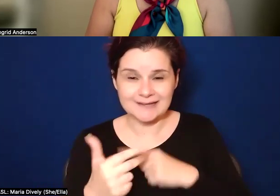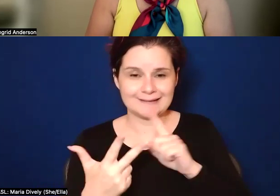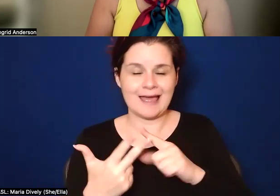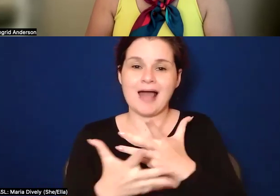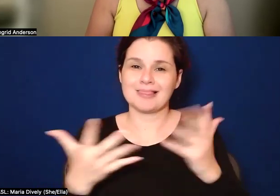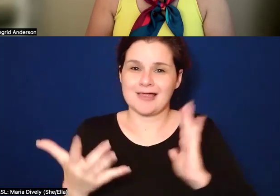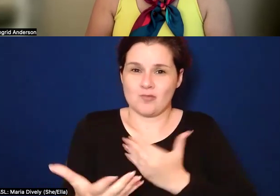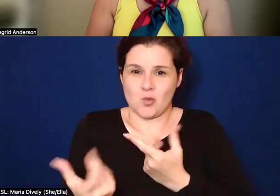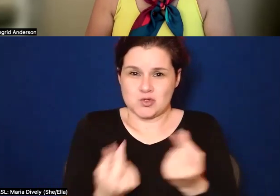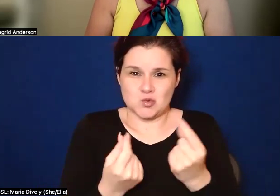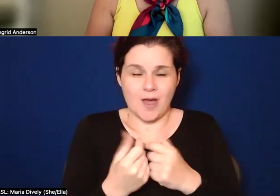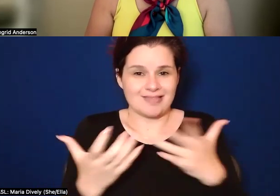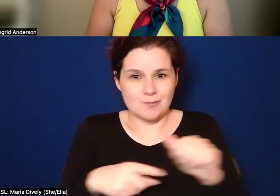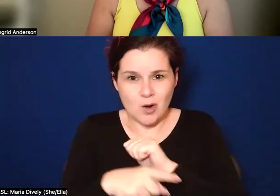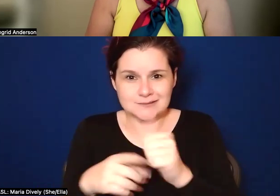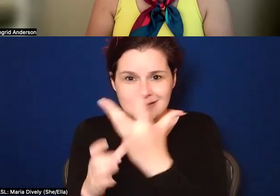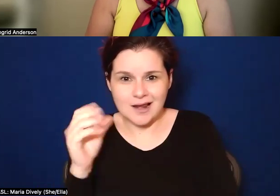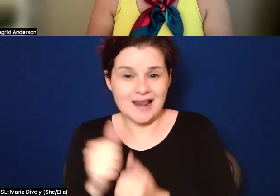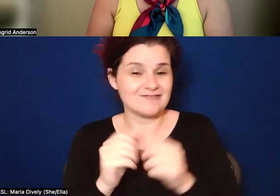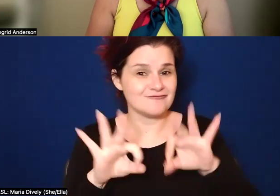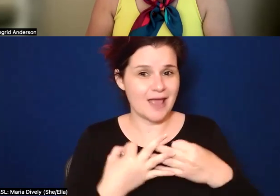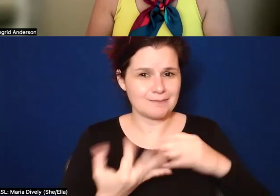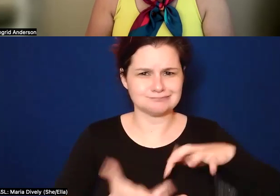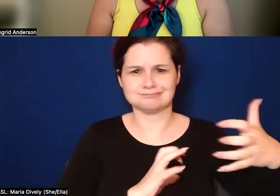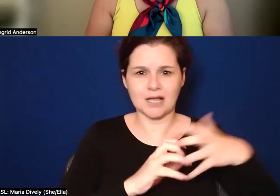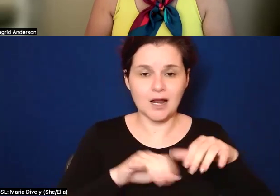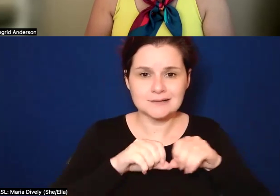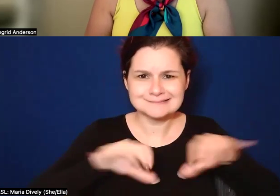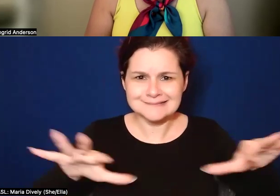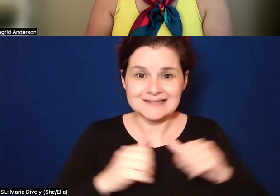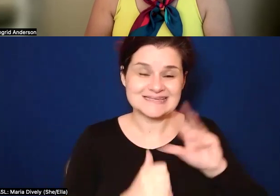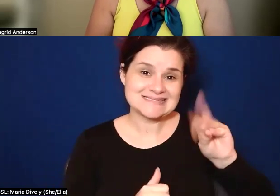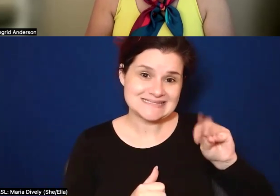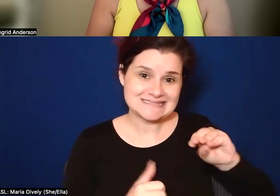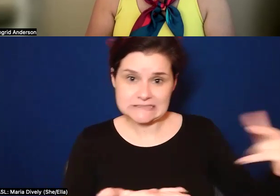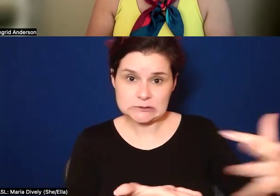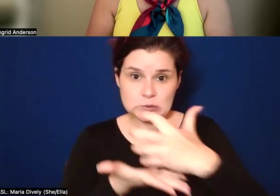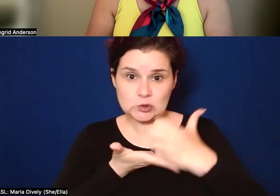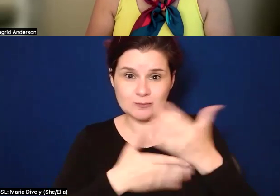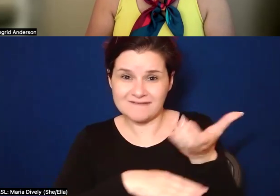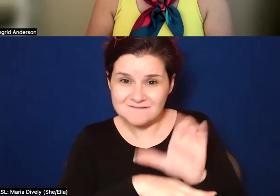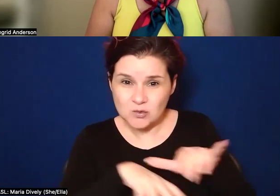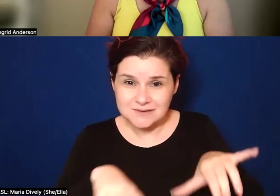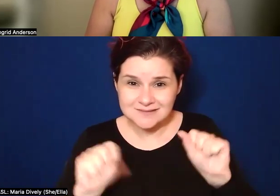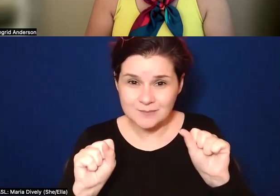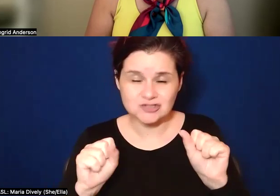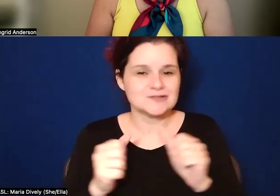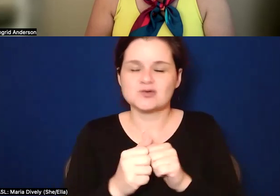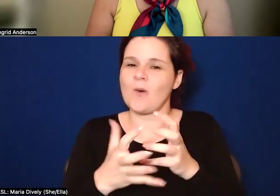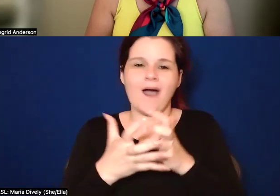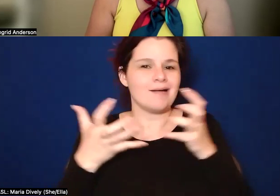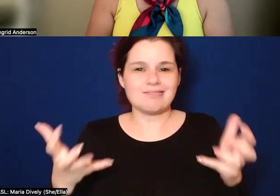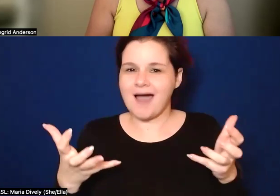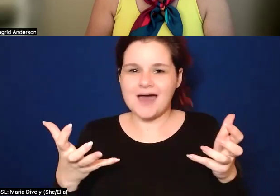practices were lost. A lot of families were disrupted and misplaced, you know, the 60 scoop forced adoptions. So, um, a lot of,